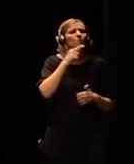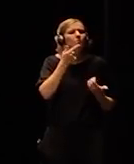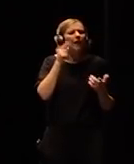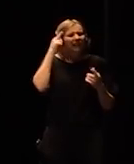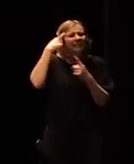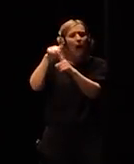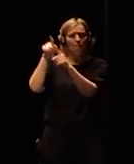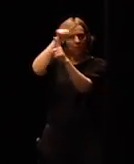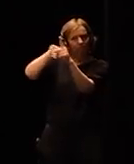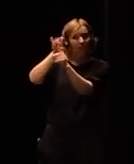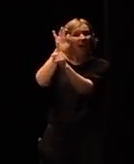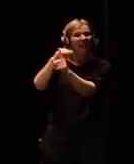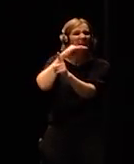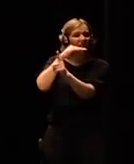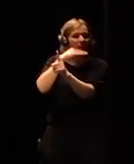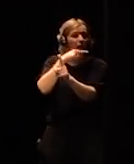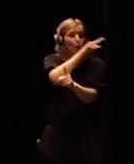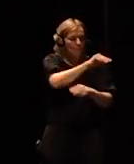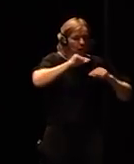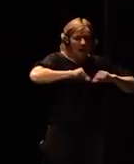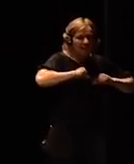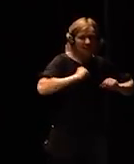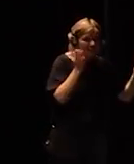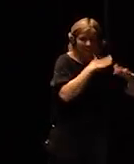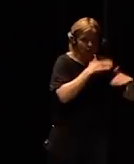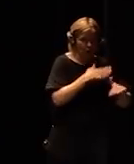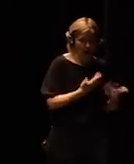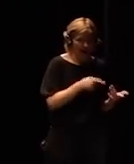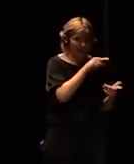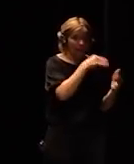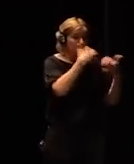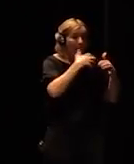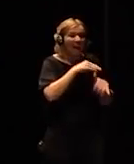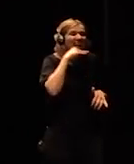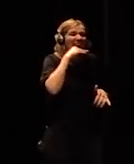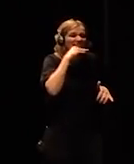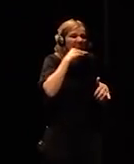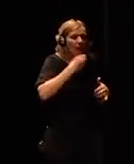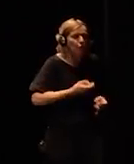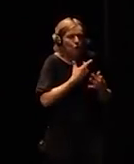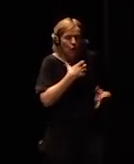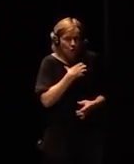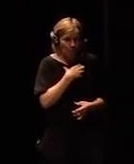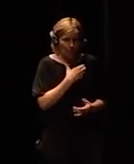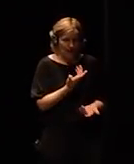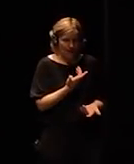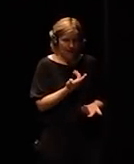it cannot be angry it's a very very big difference so the biggest danger today is not the machines will kill us